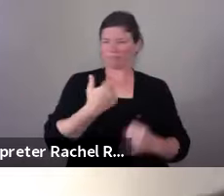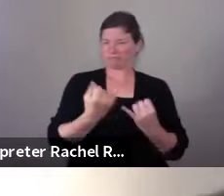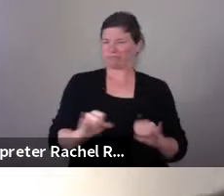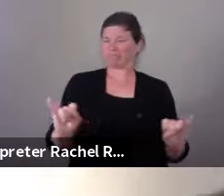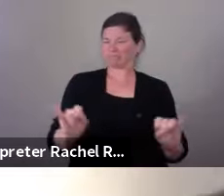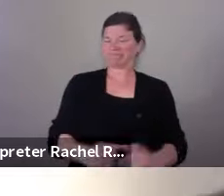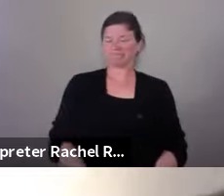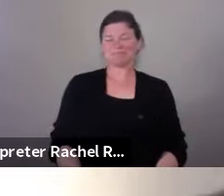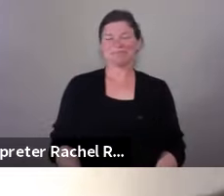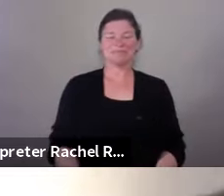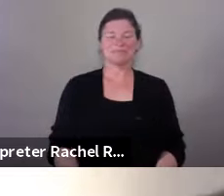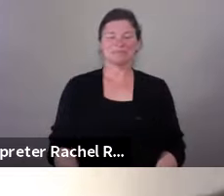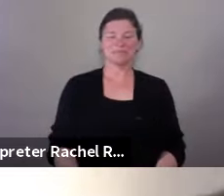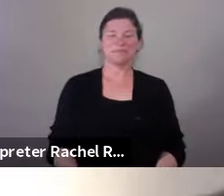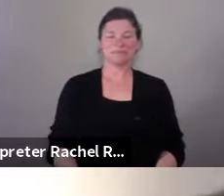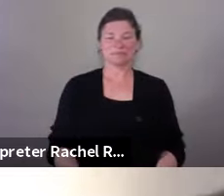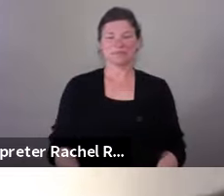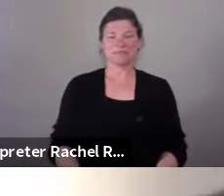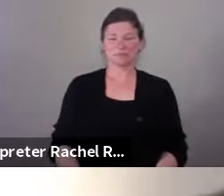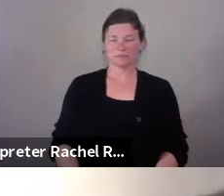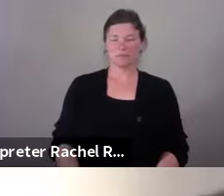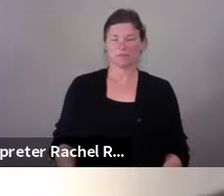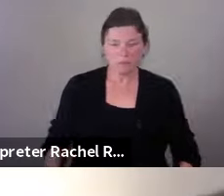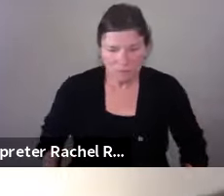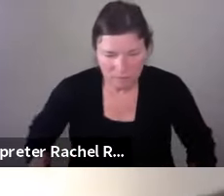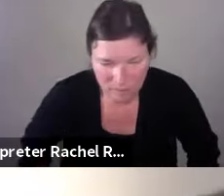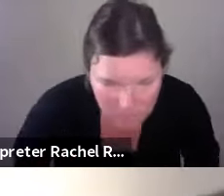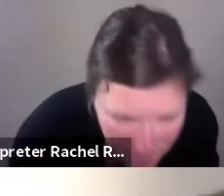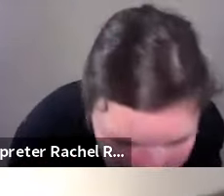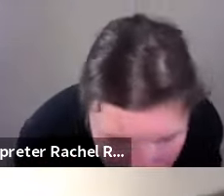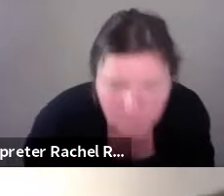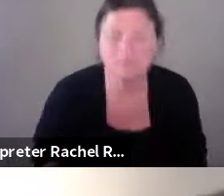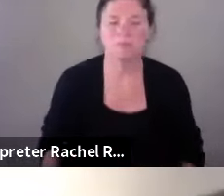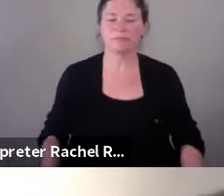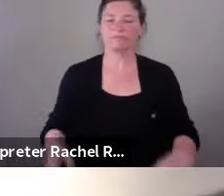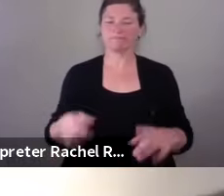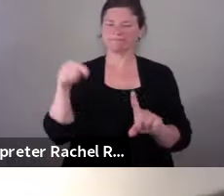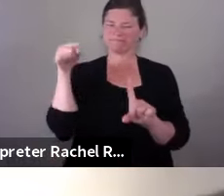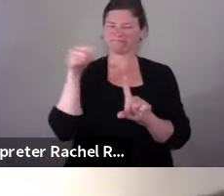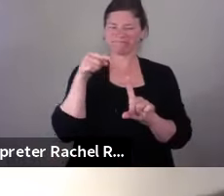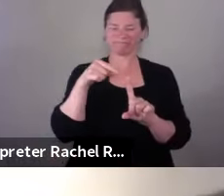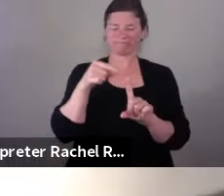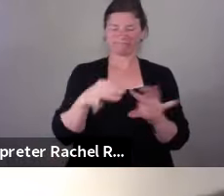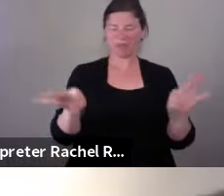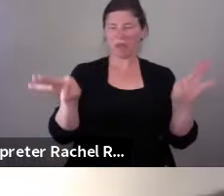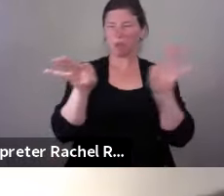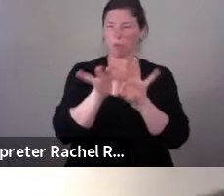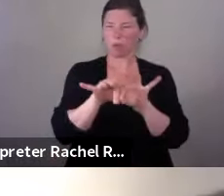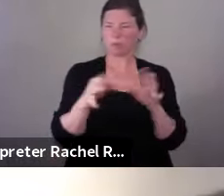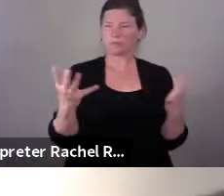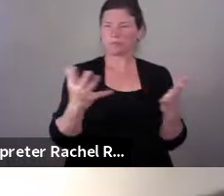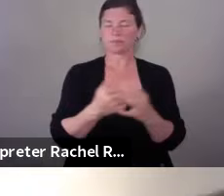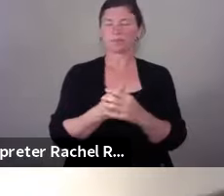the bigger thing with that is I strive to